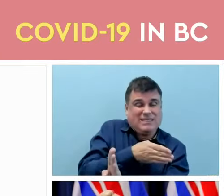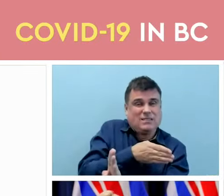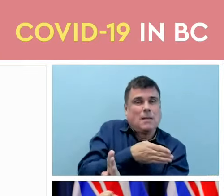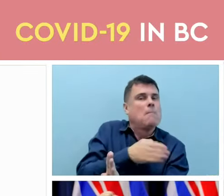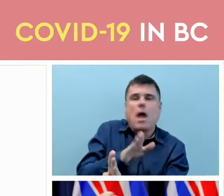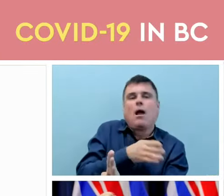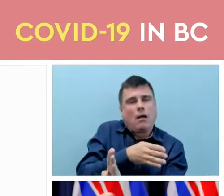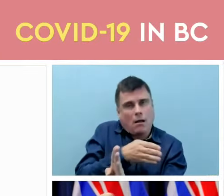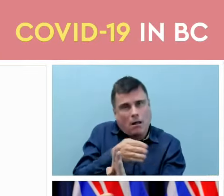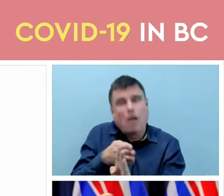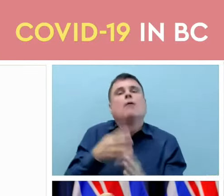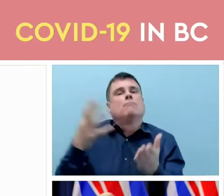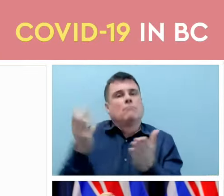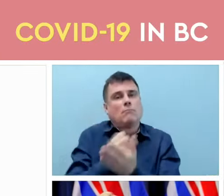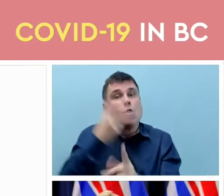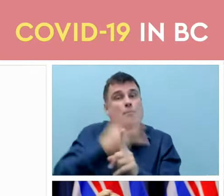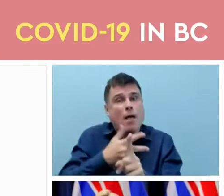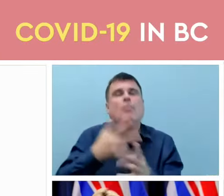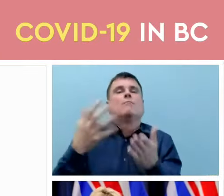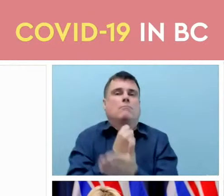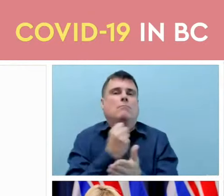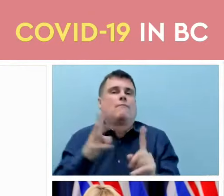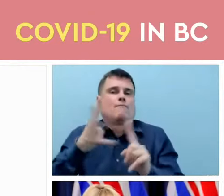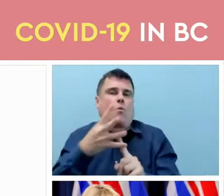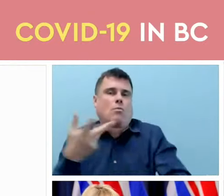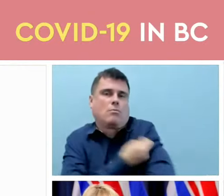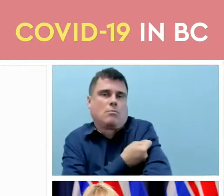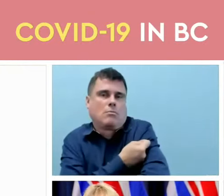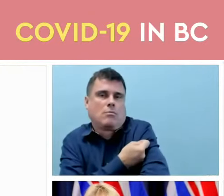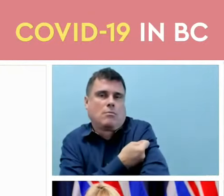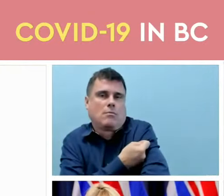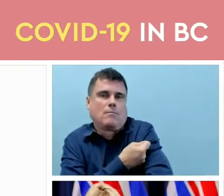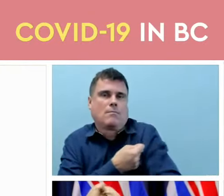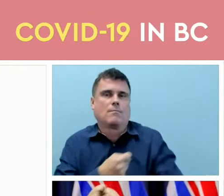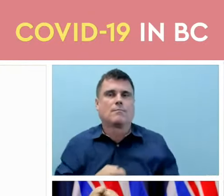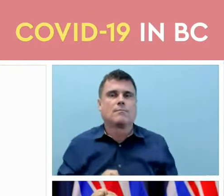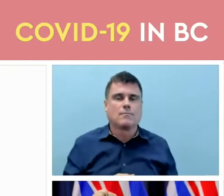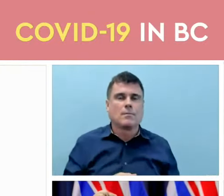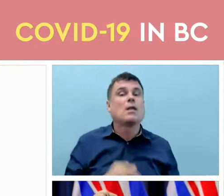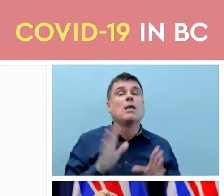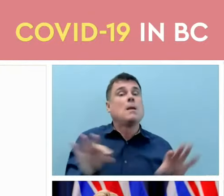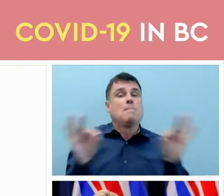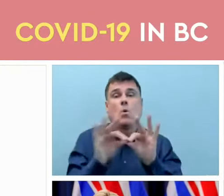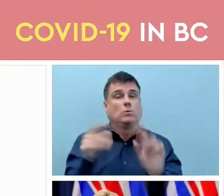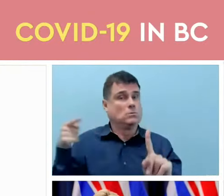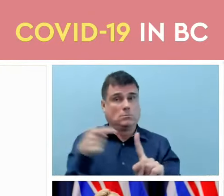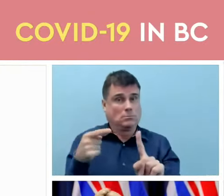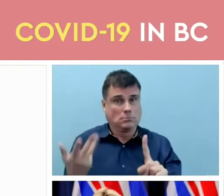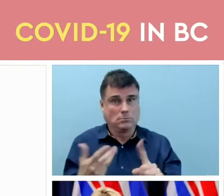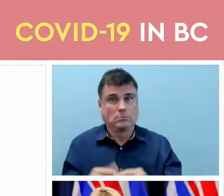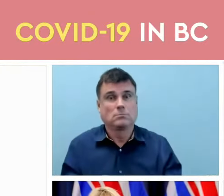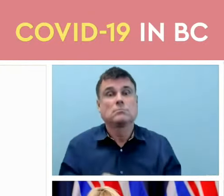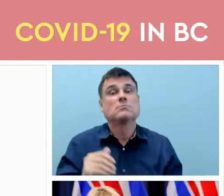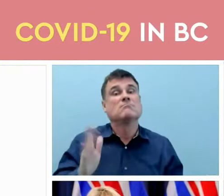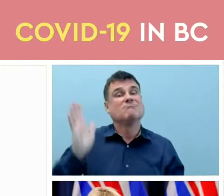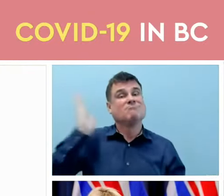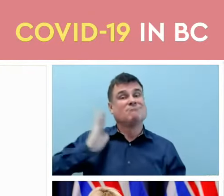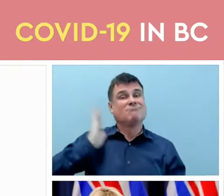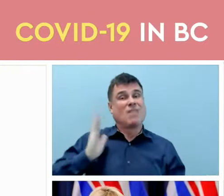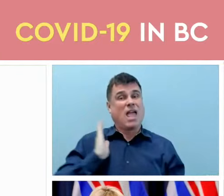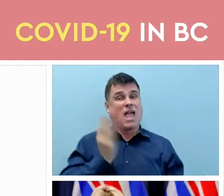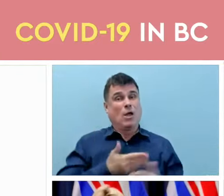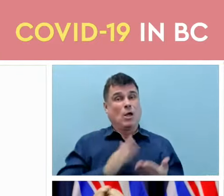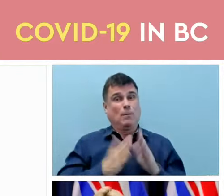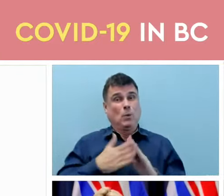I think it's important to recognize as well that we are transitioning from these broad societal orders, where we